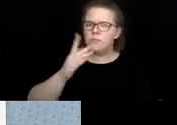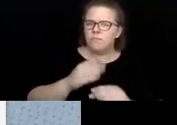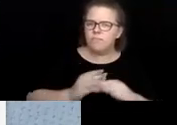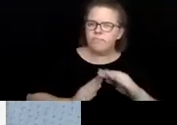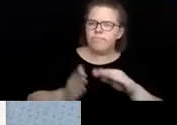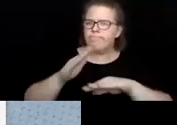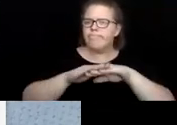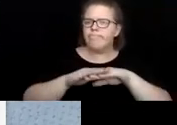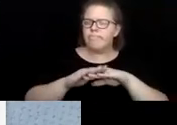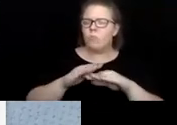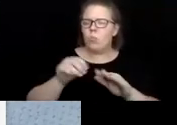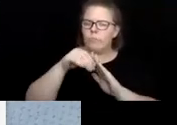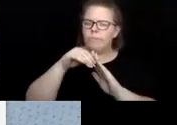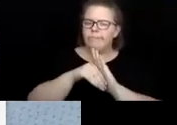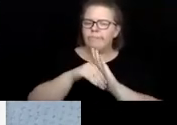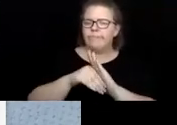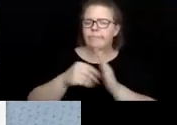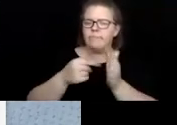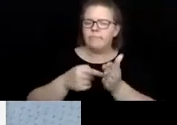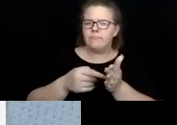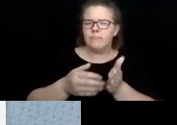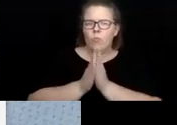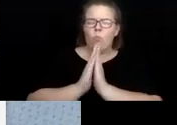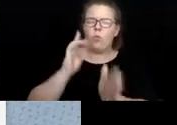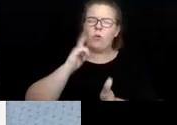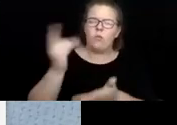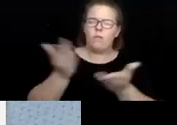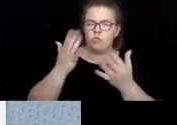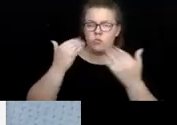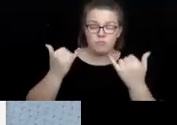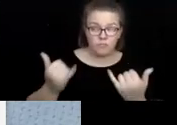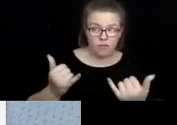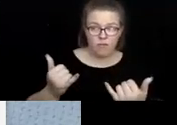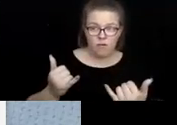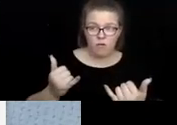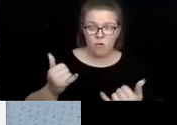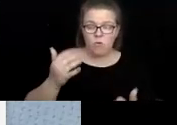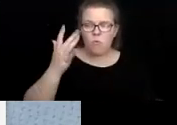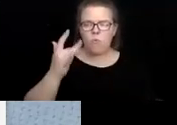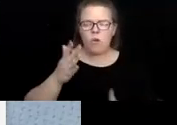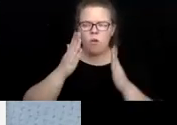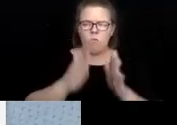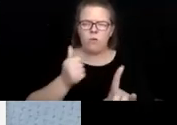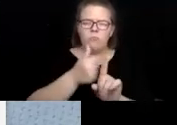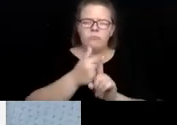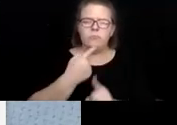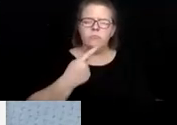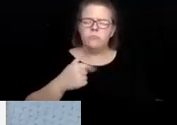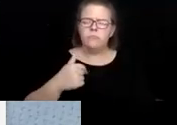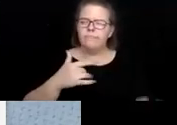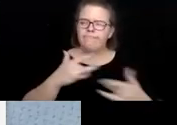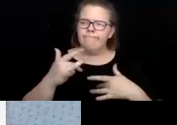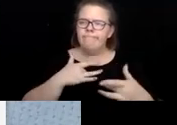or decrease in demand for services now? Because the person says they worry about